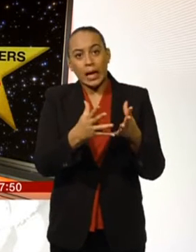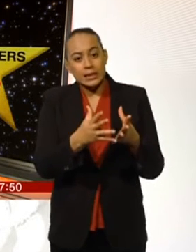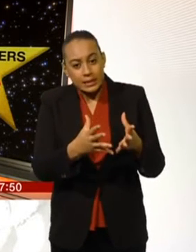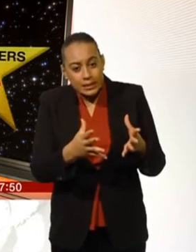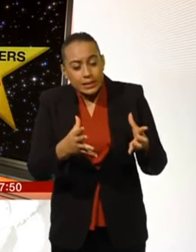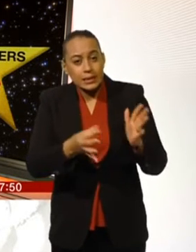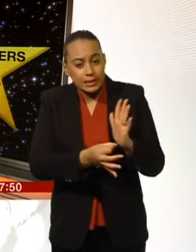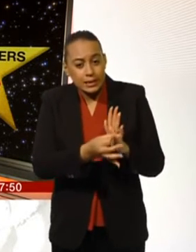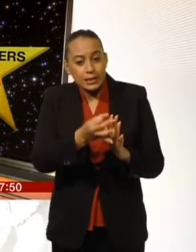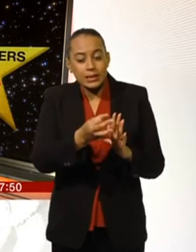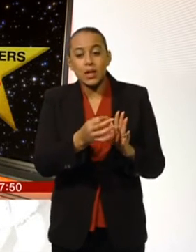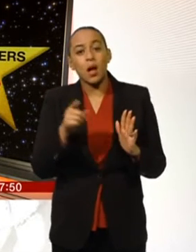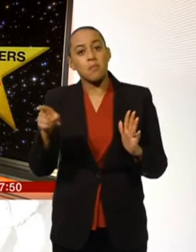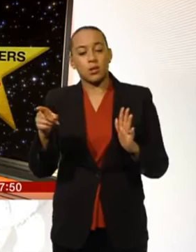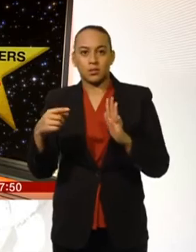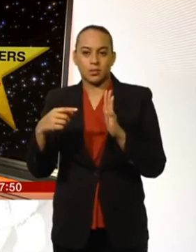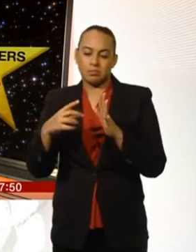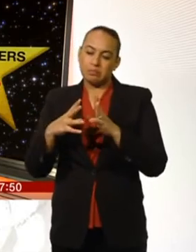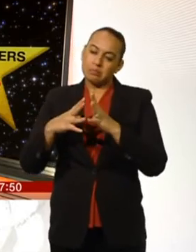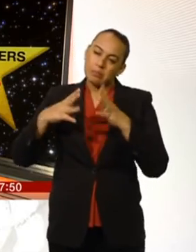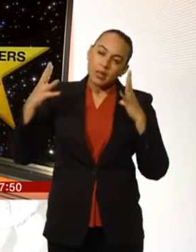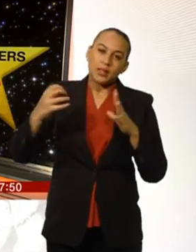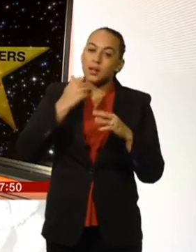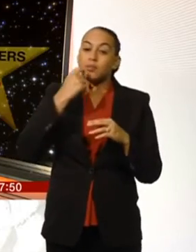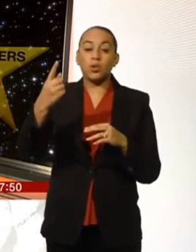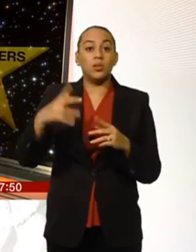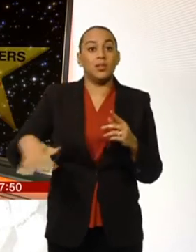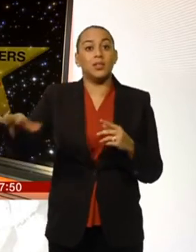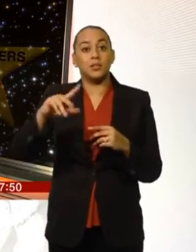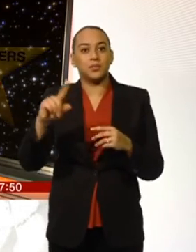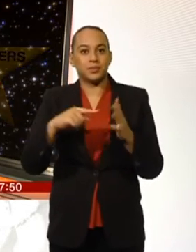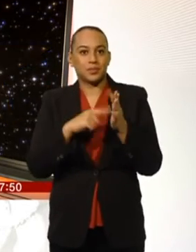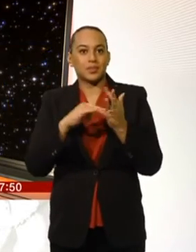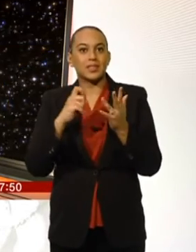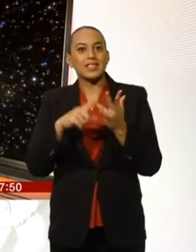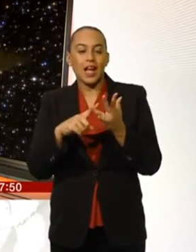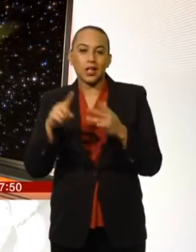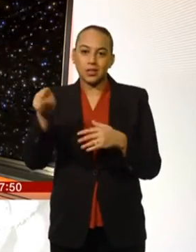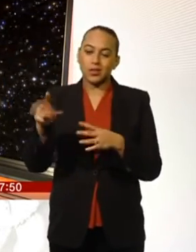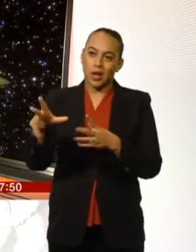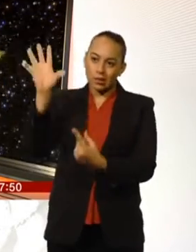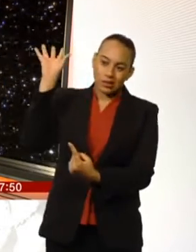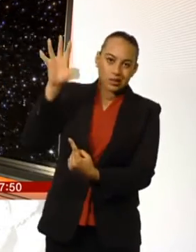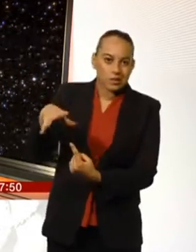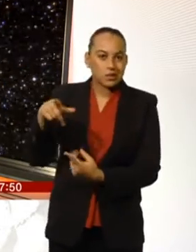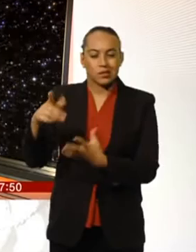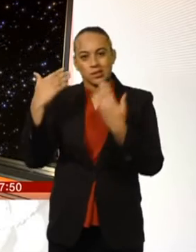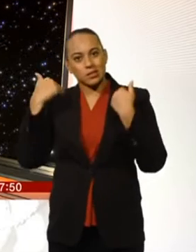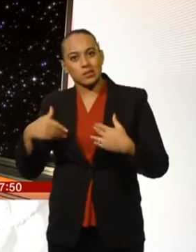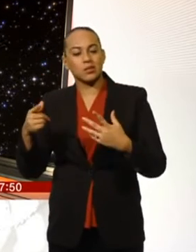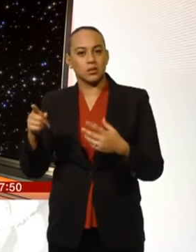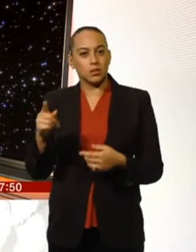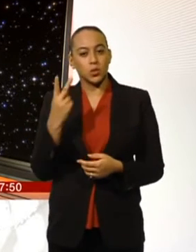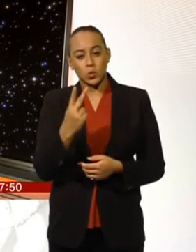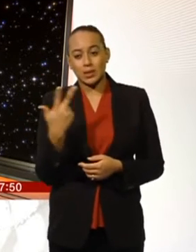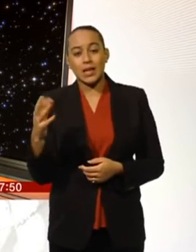nowhere near as big as the biggest supermarket in the supermarket solar system. The giant is Tesco, which has a